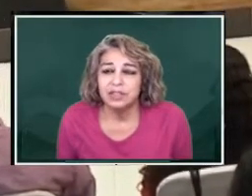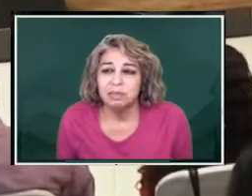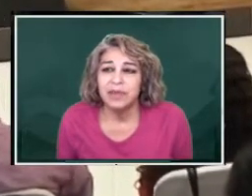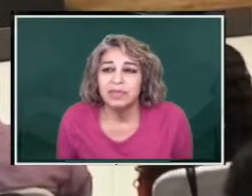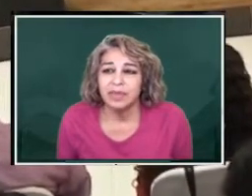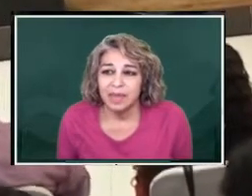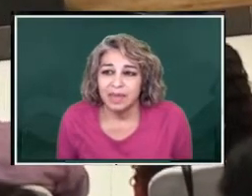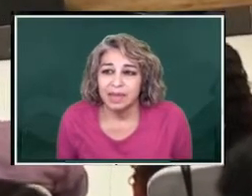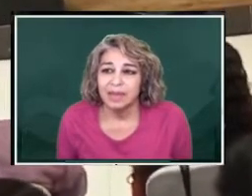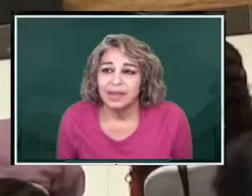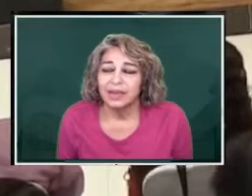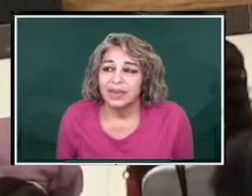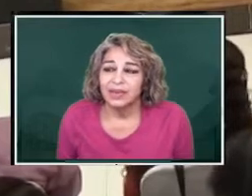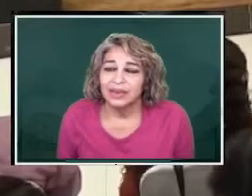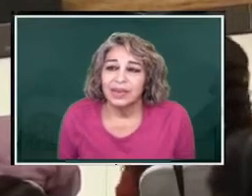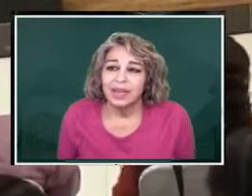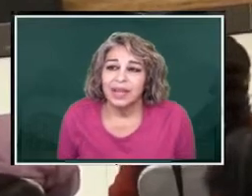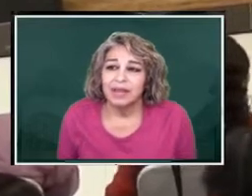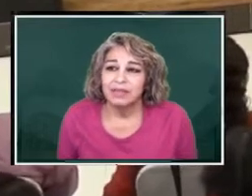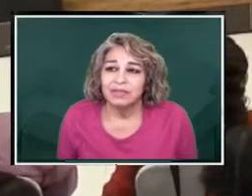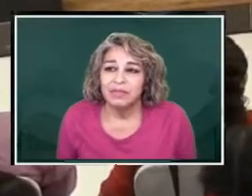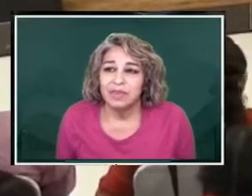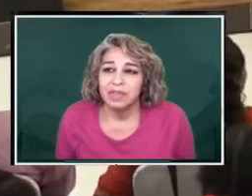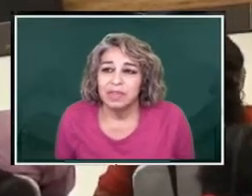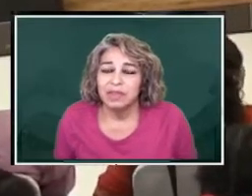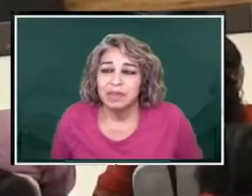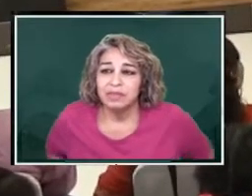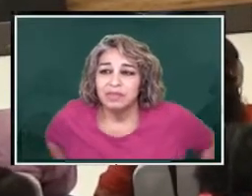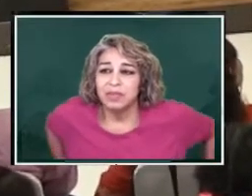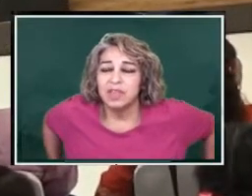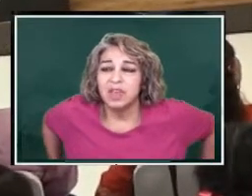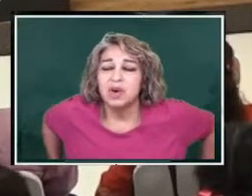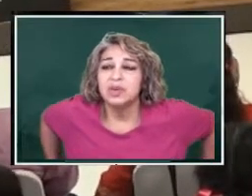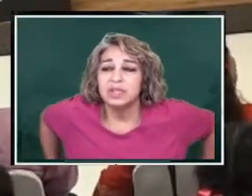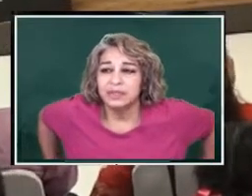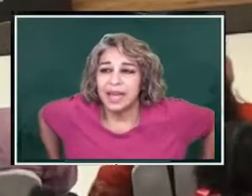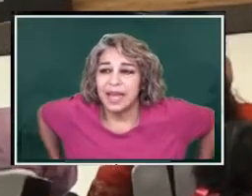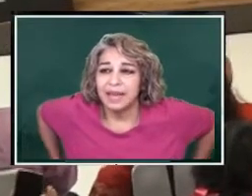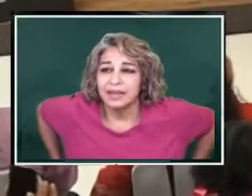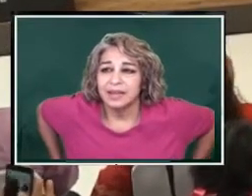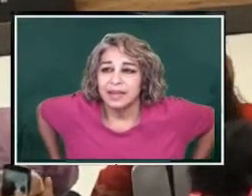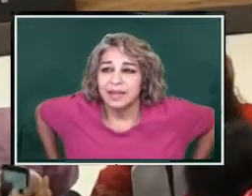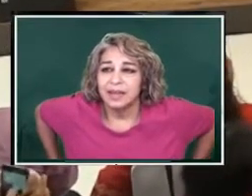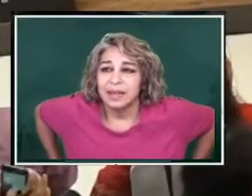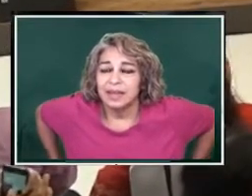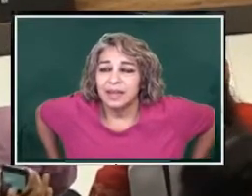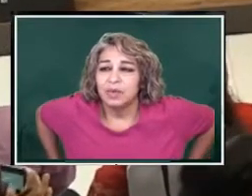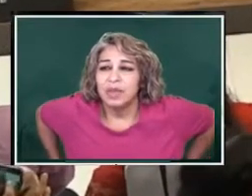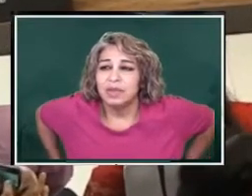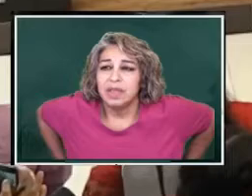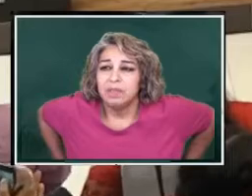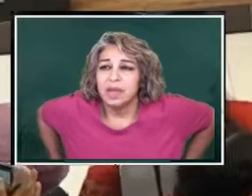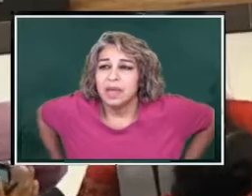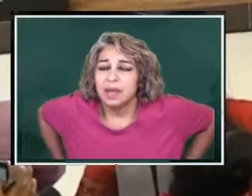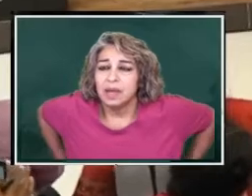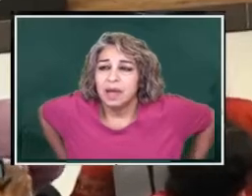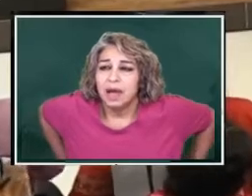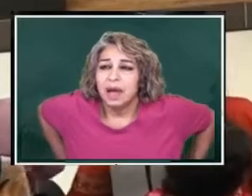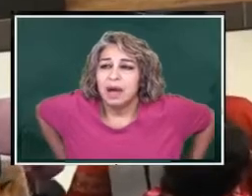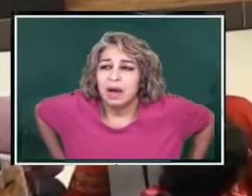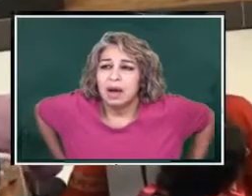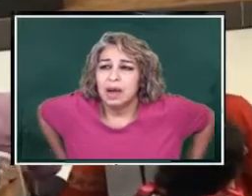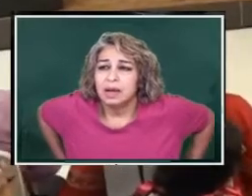5,000 monthly for the owners of the land. Whether they be,